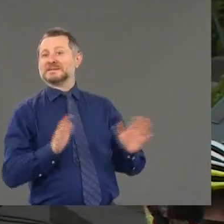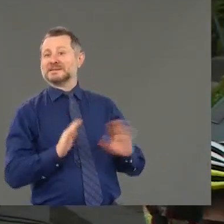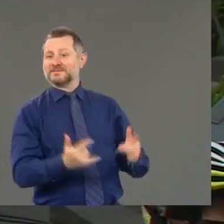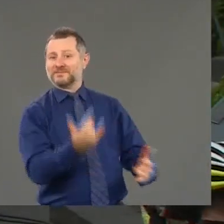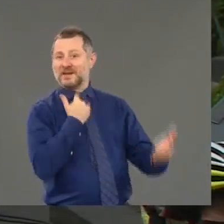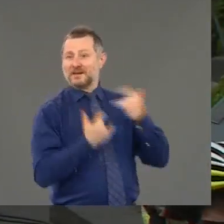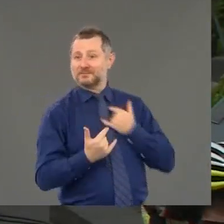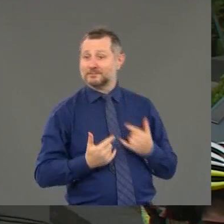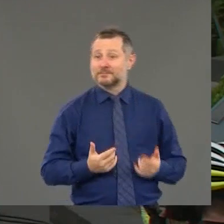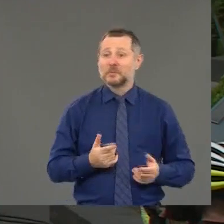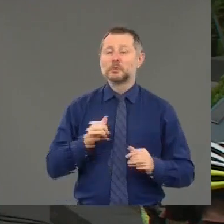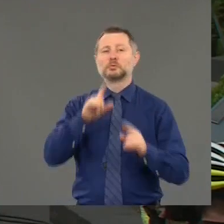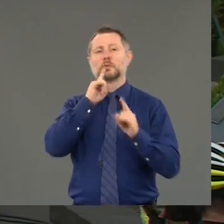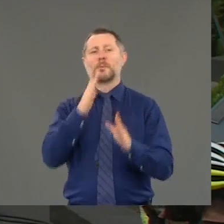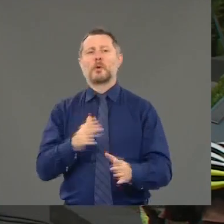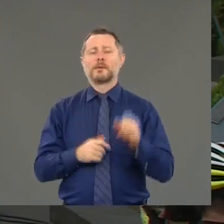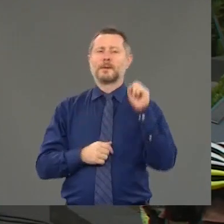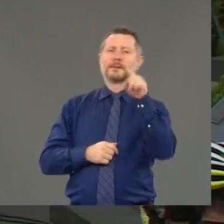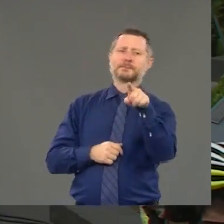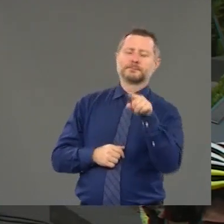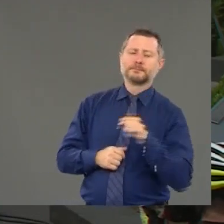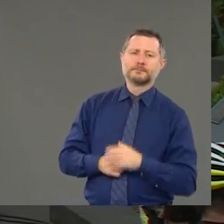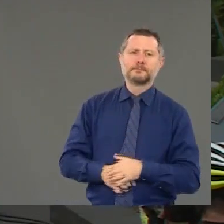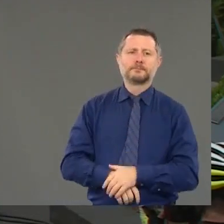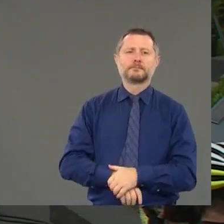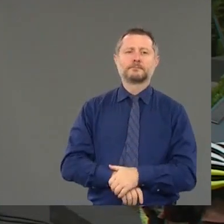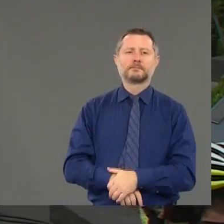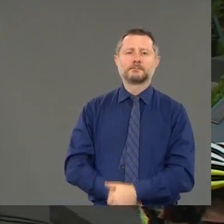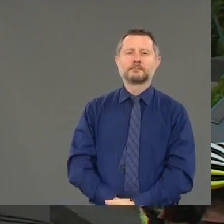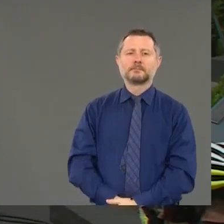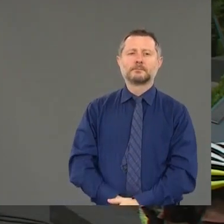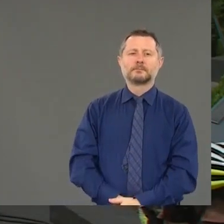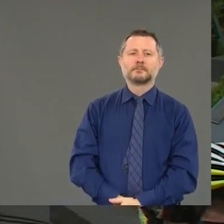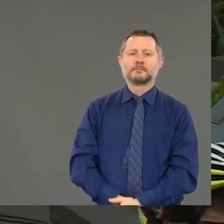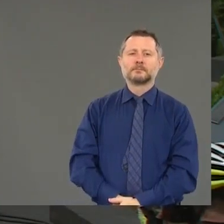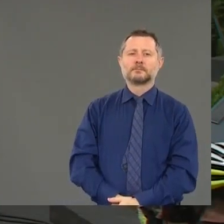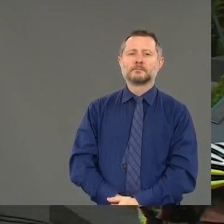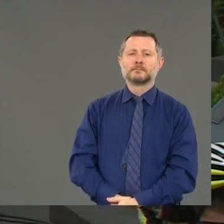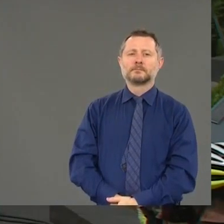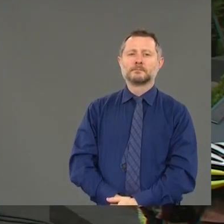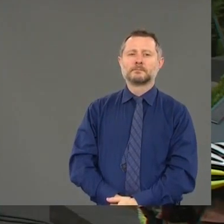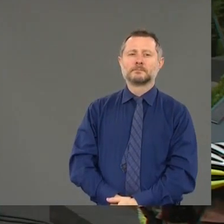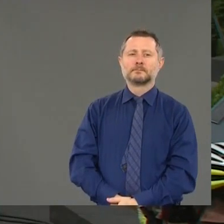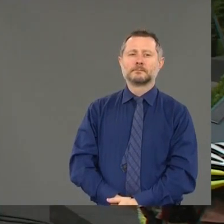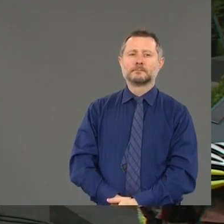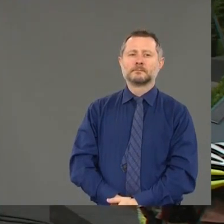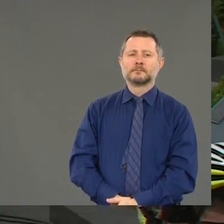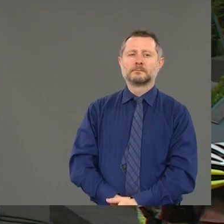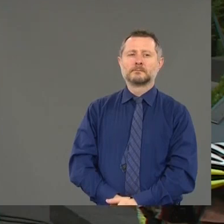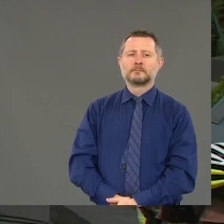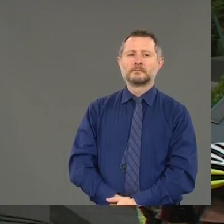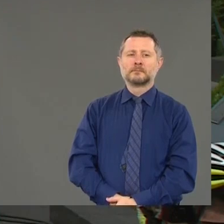Peter. You talked yesterday about calling business owners. How many